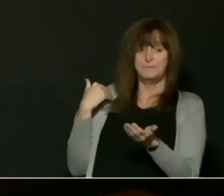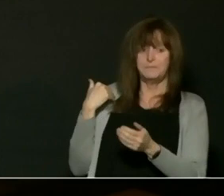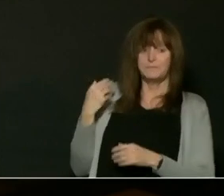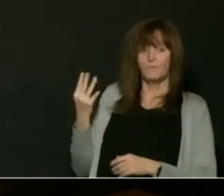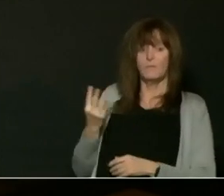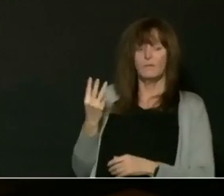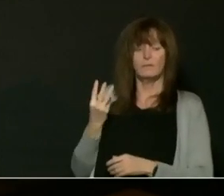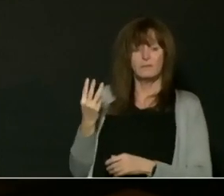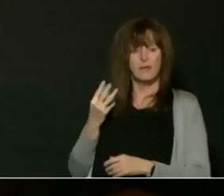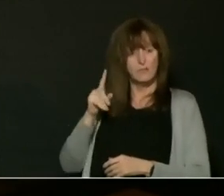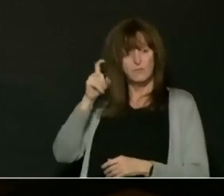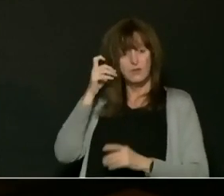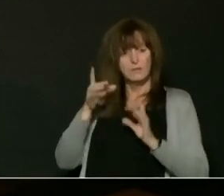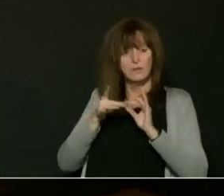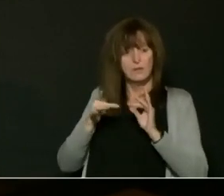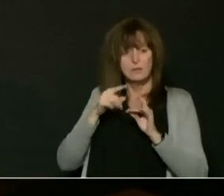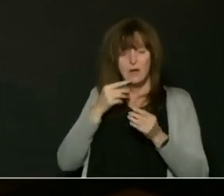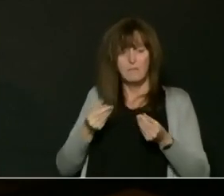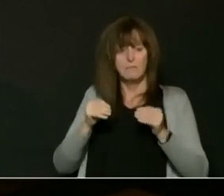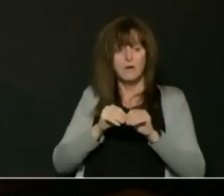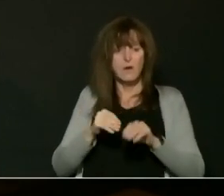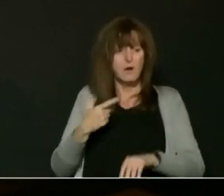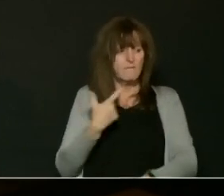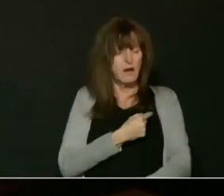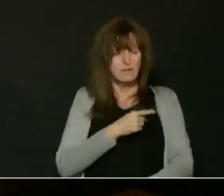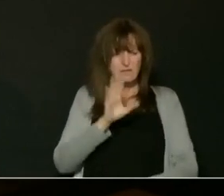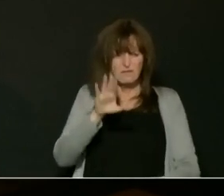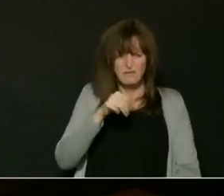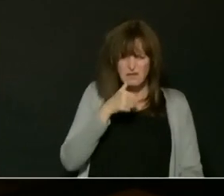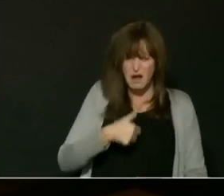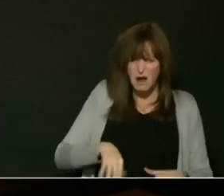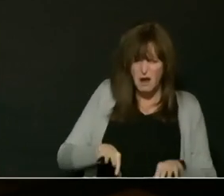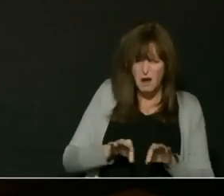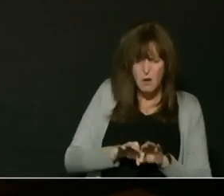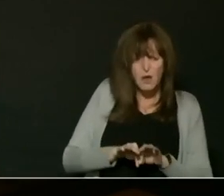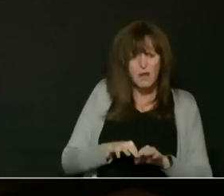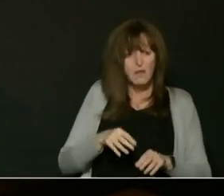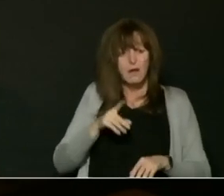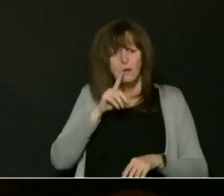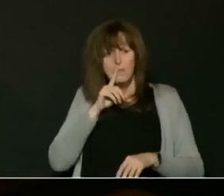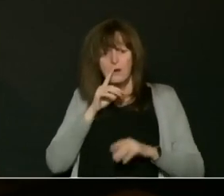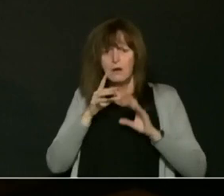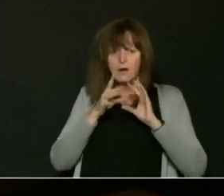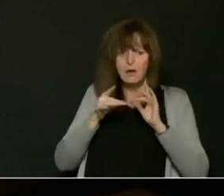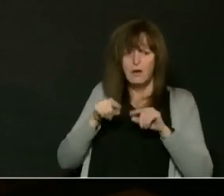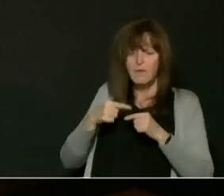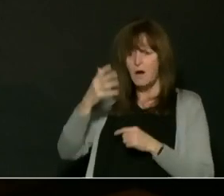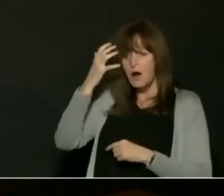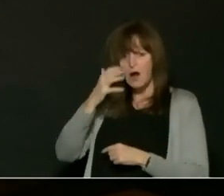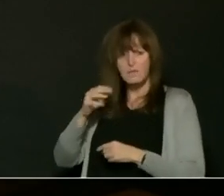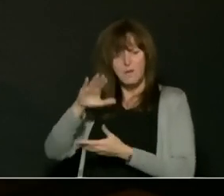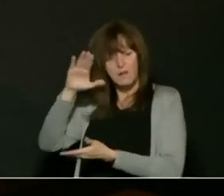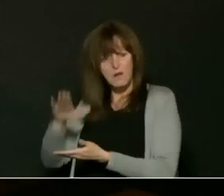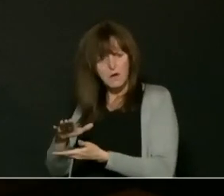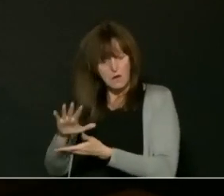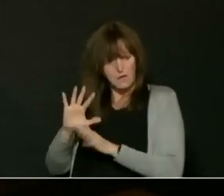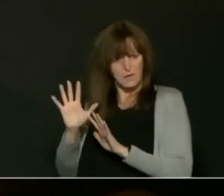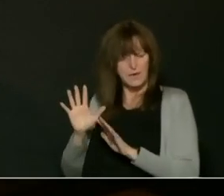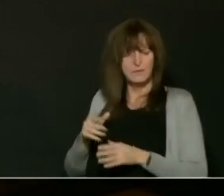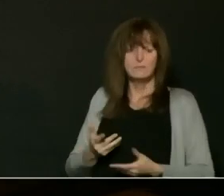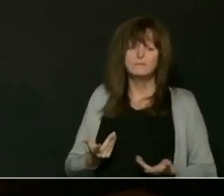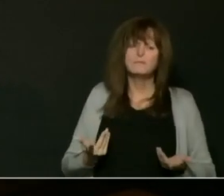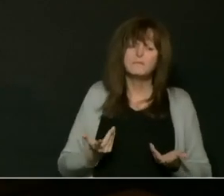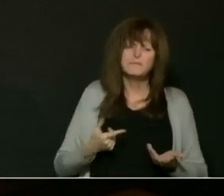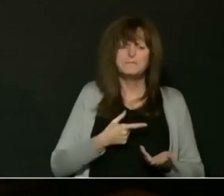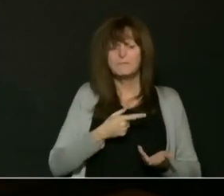Without pointing out that it reduced hospitalizations, the Premier said, quote, we also know that it doesn't matter if you have one shot or